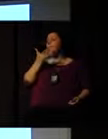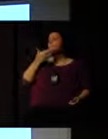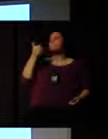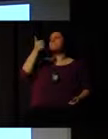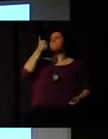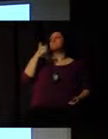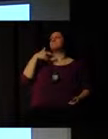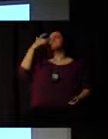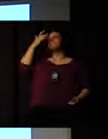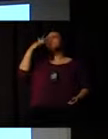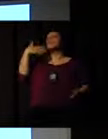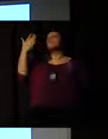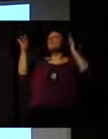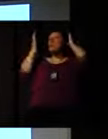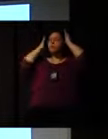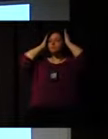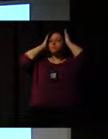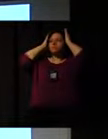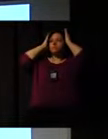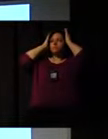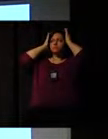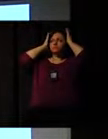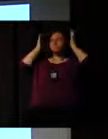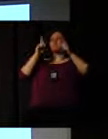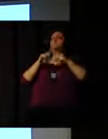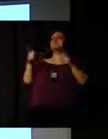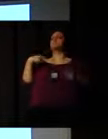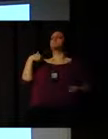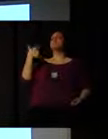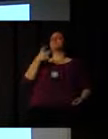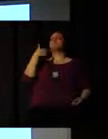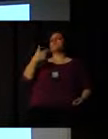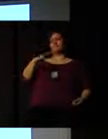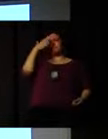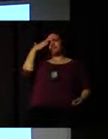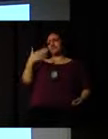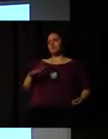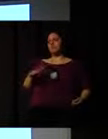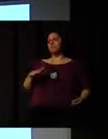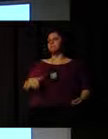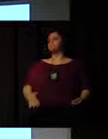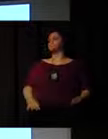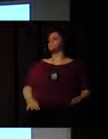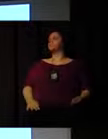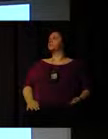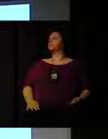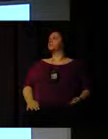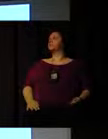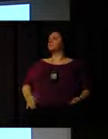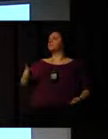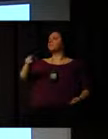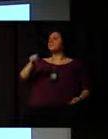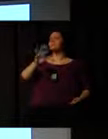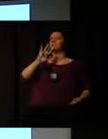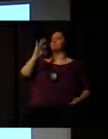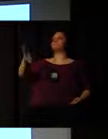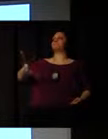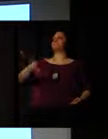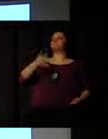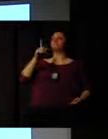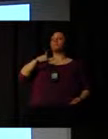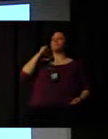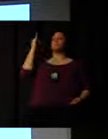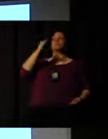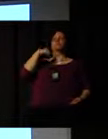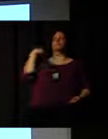But we know that this aspect is a crucial issue for the development of our society.